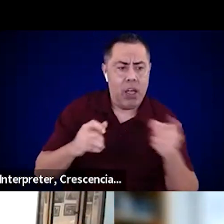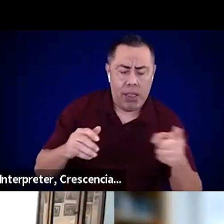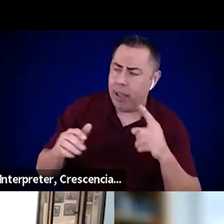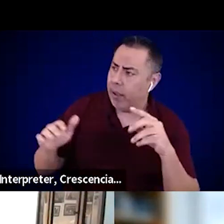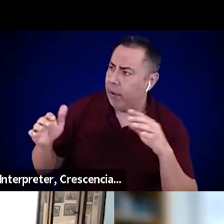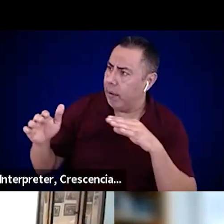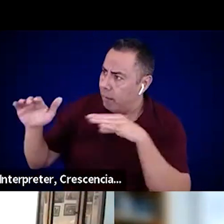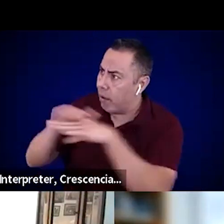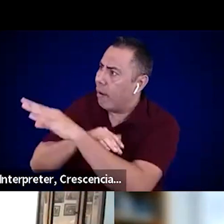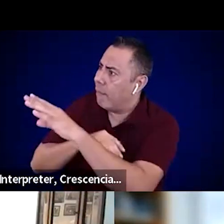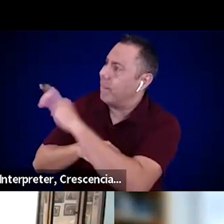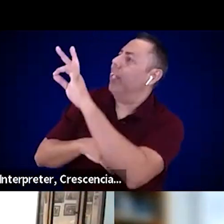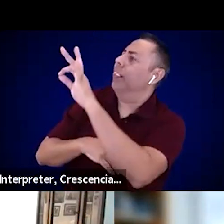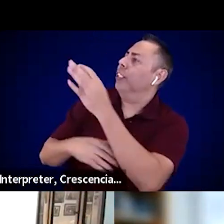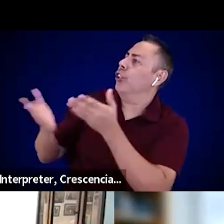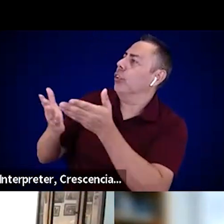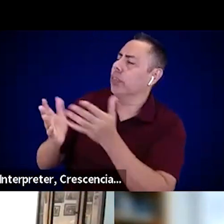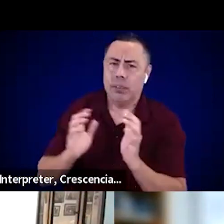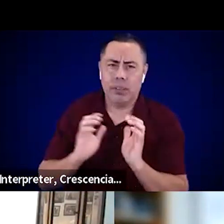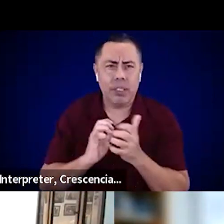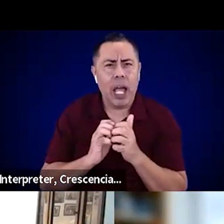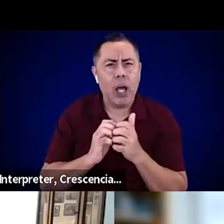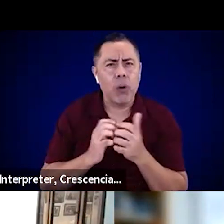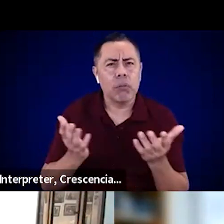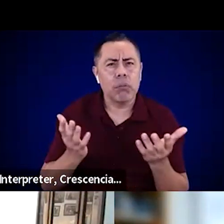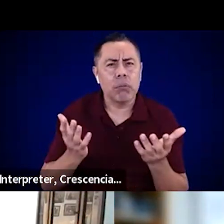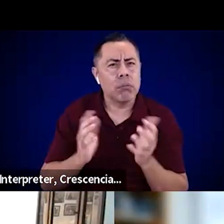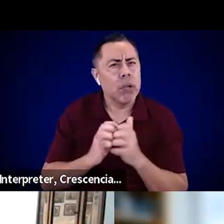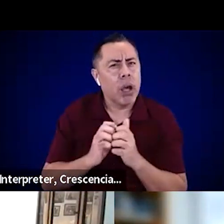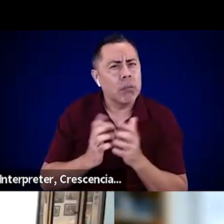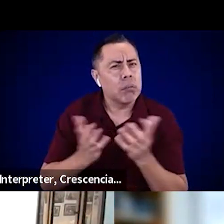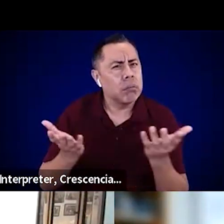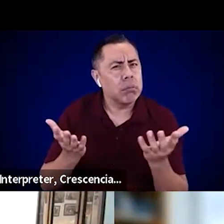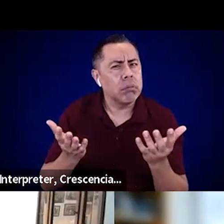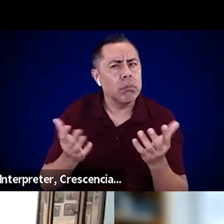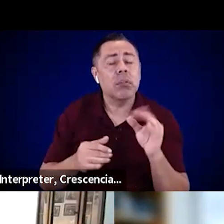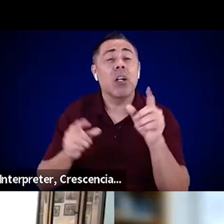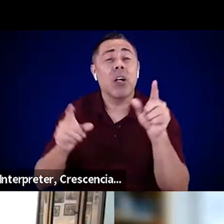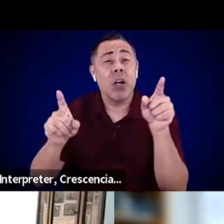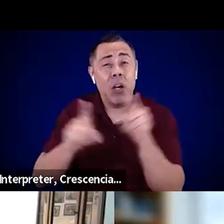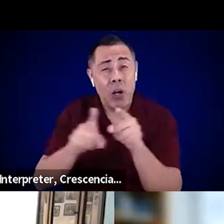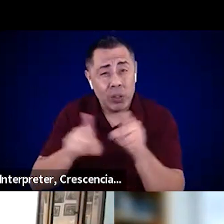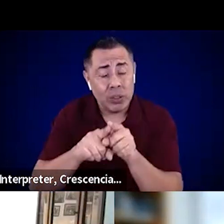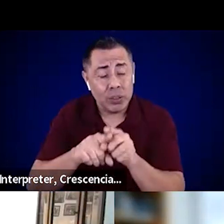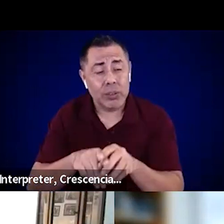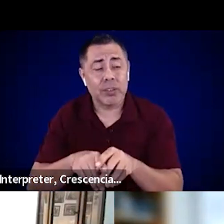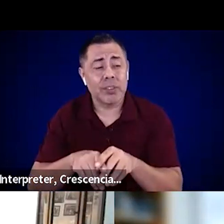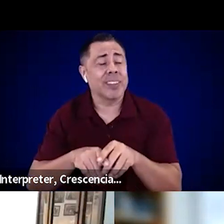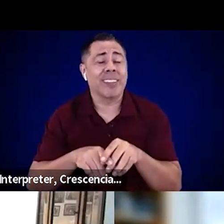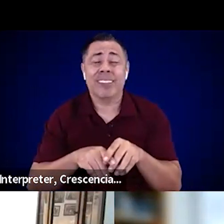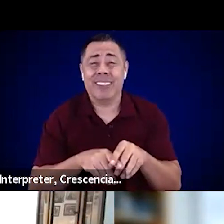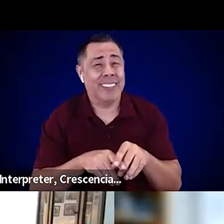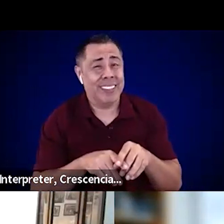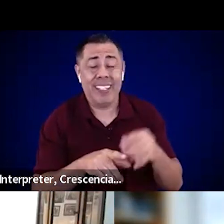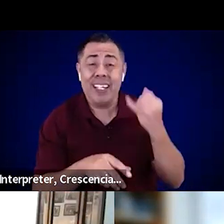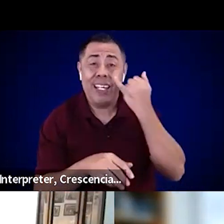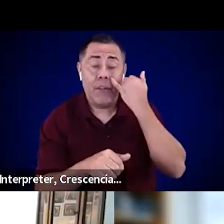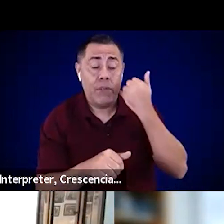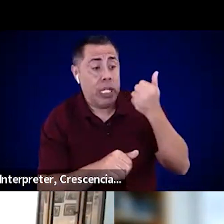the phone number, every fire or every flood or every event,